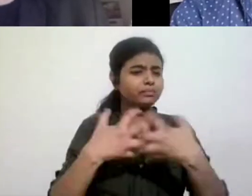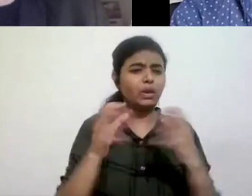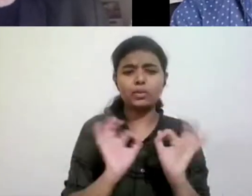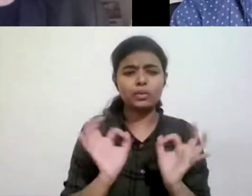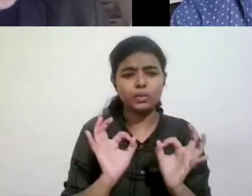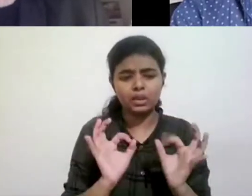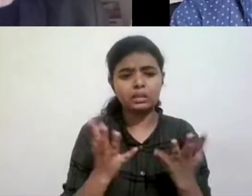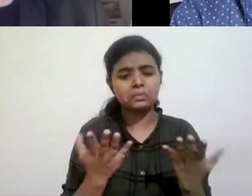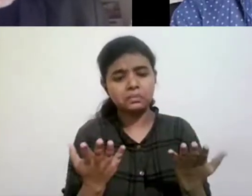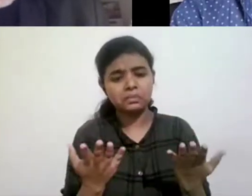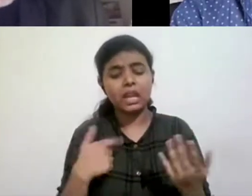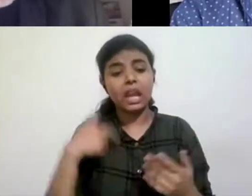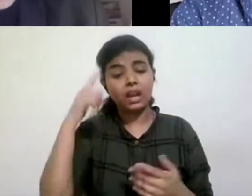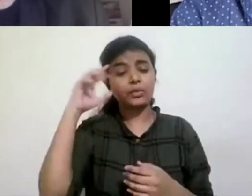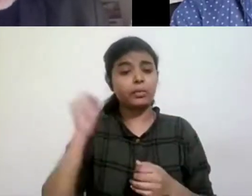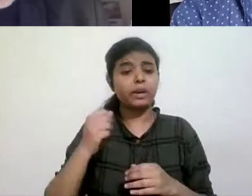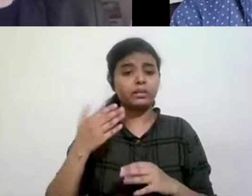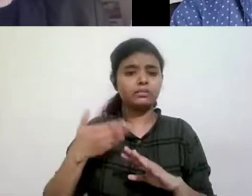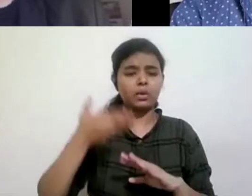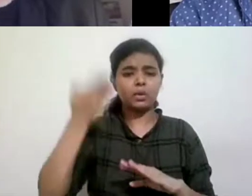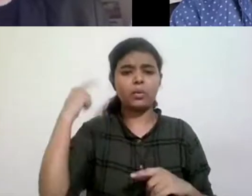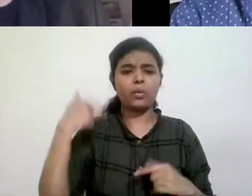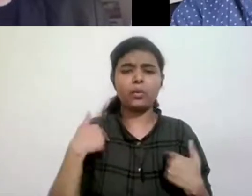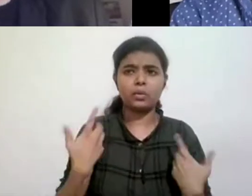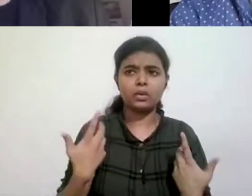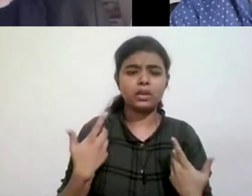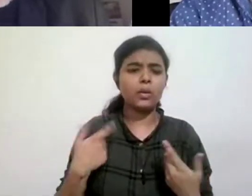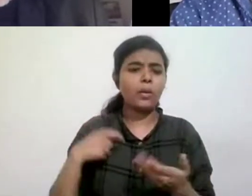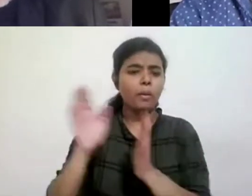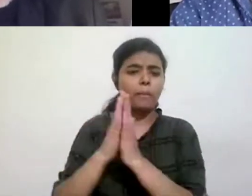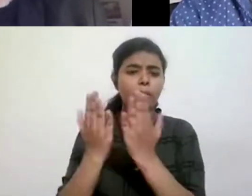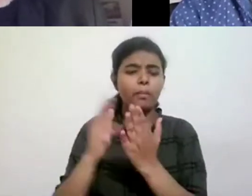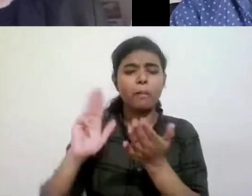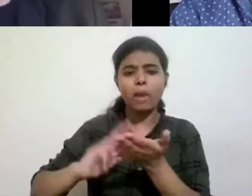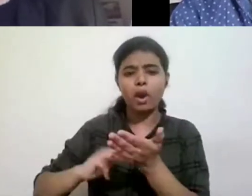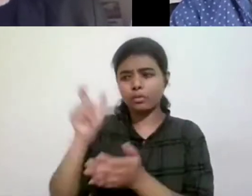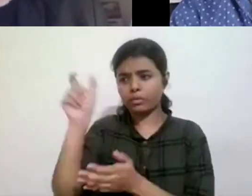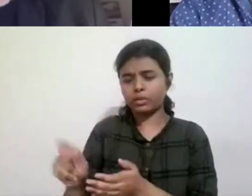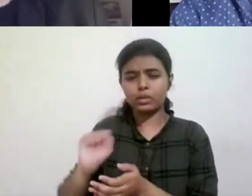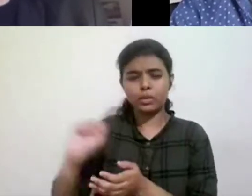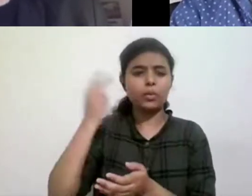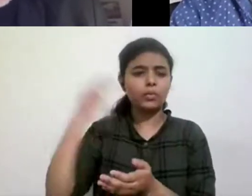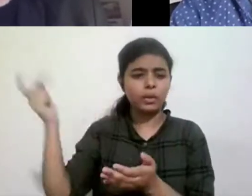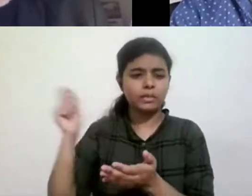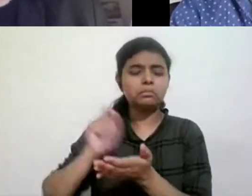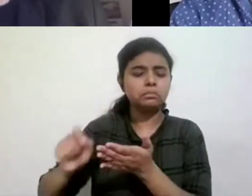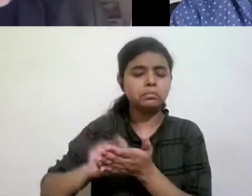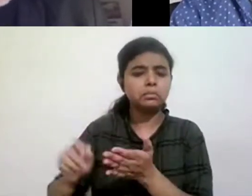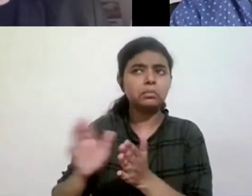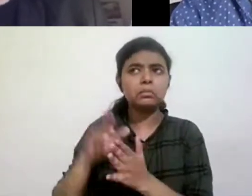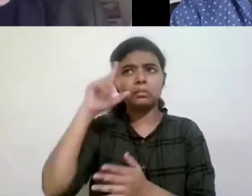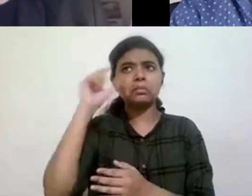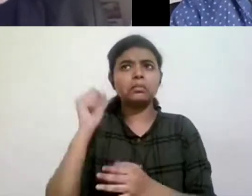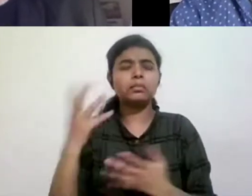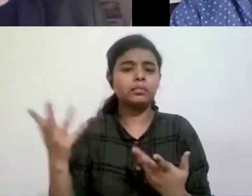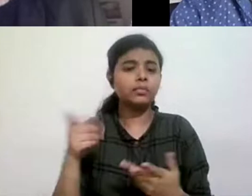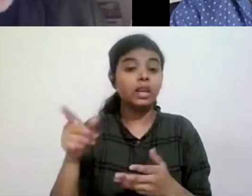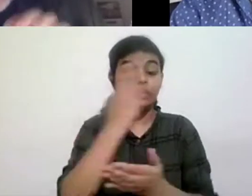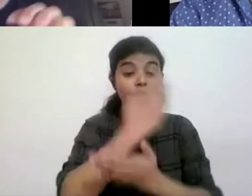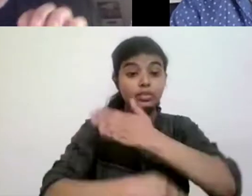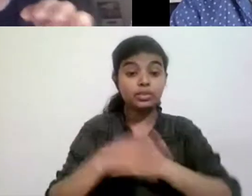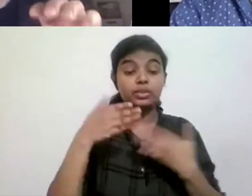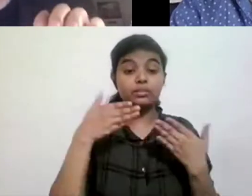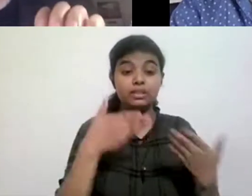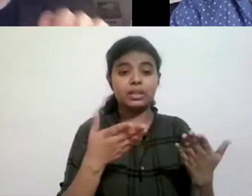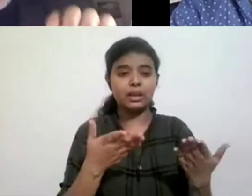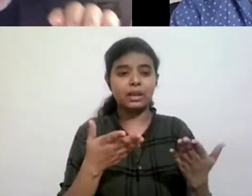so like, I remember Mike Oliver in one of his books was arguing that disability should be, you know, that, that was, disability was,